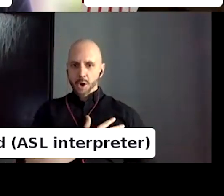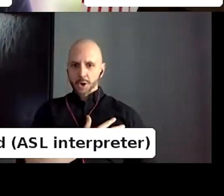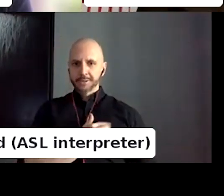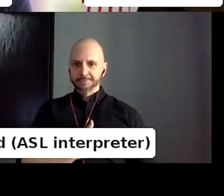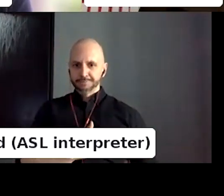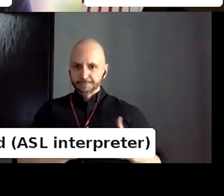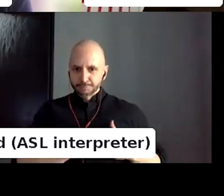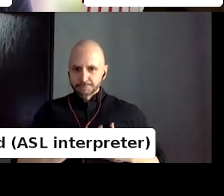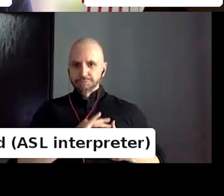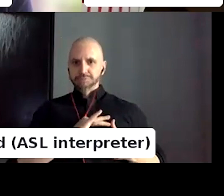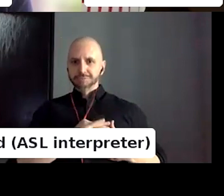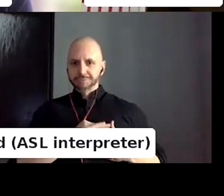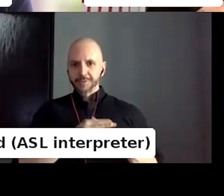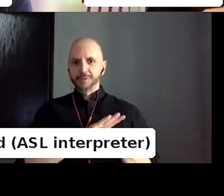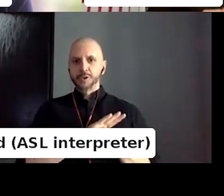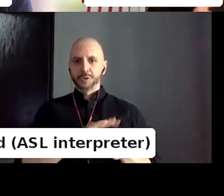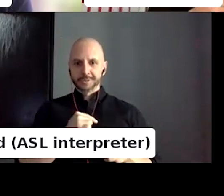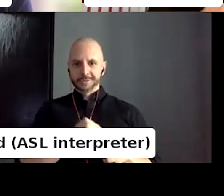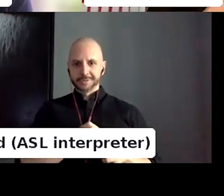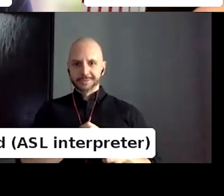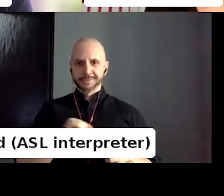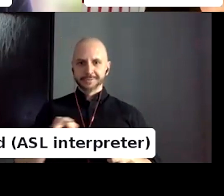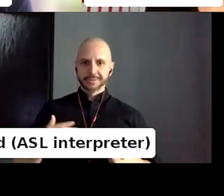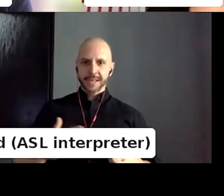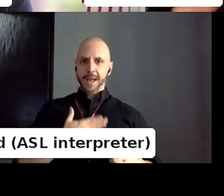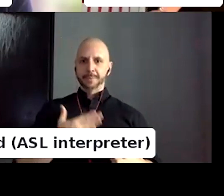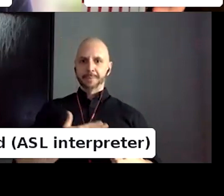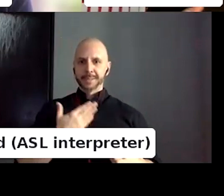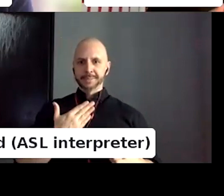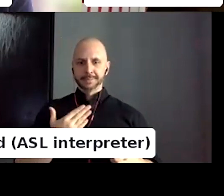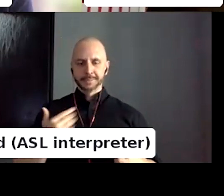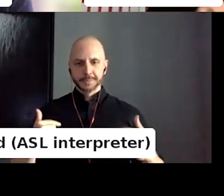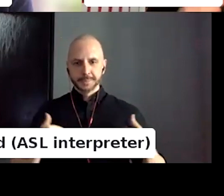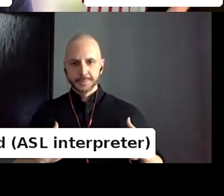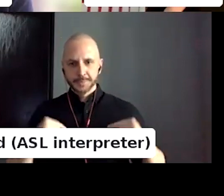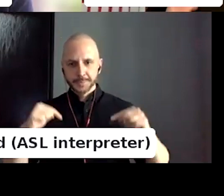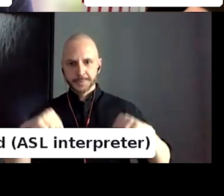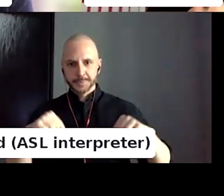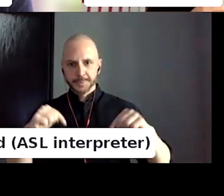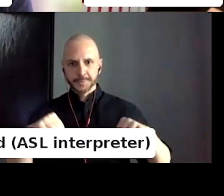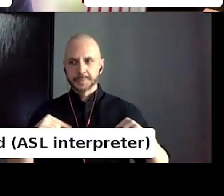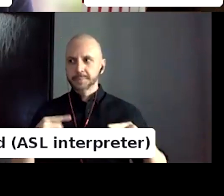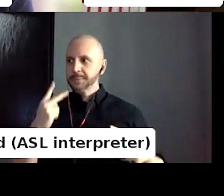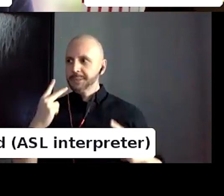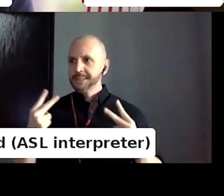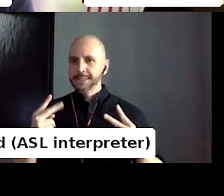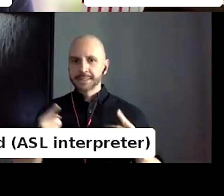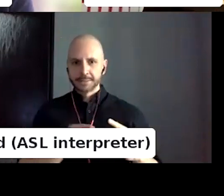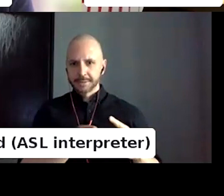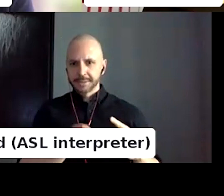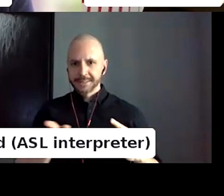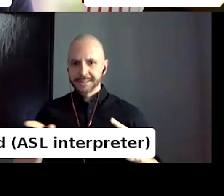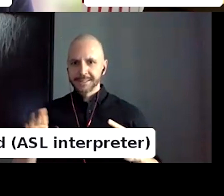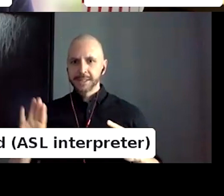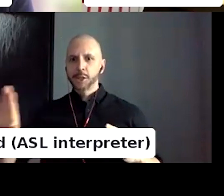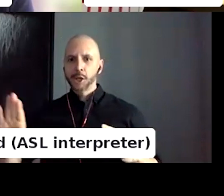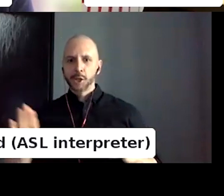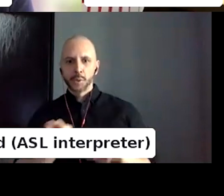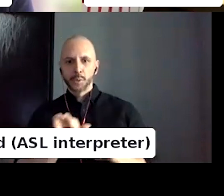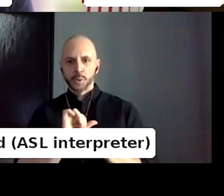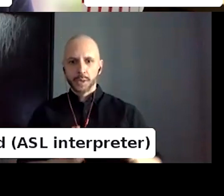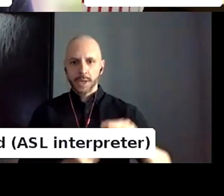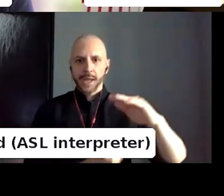as it sounds, is to see that there is all these different people all on their small islands working